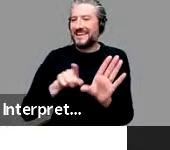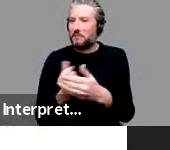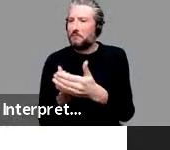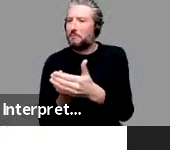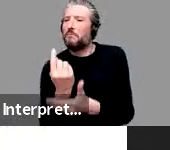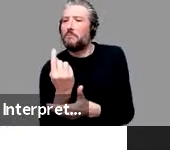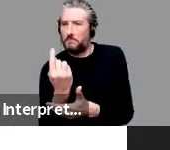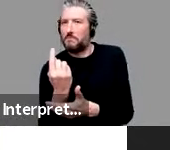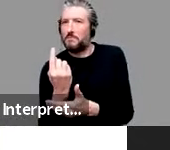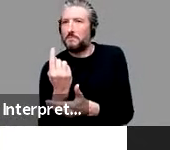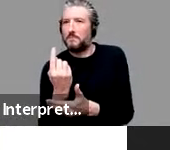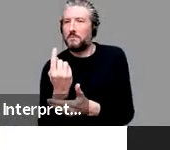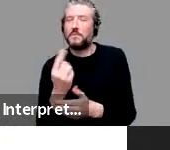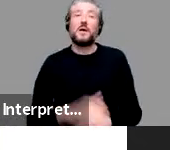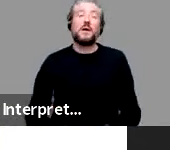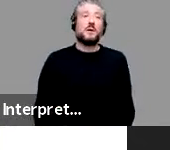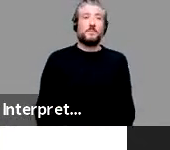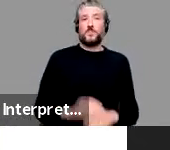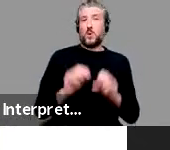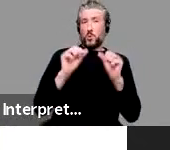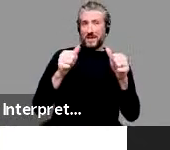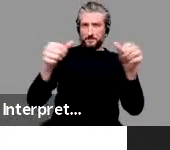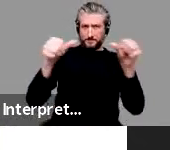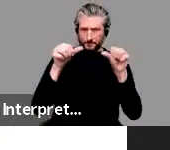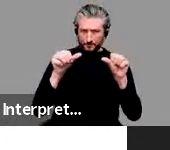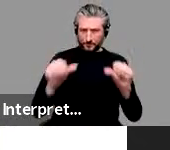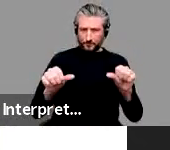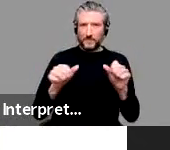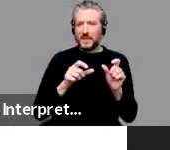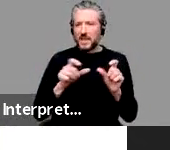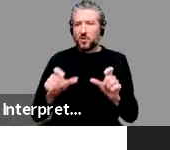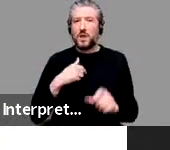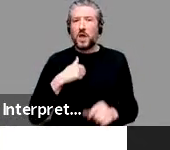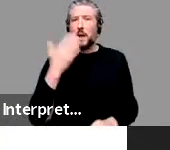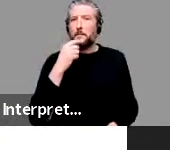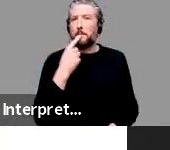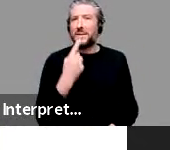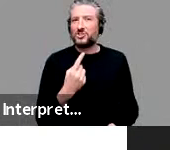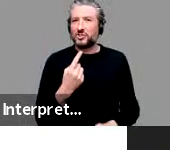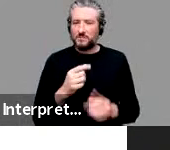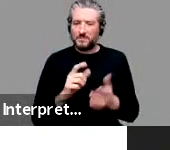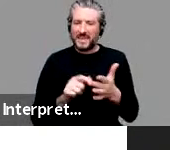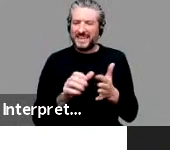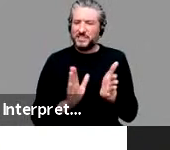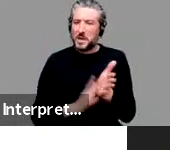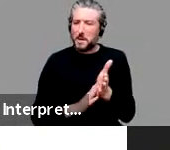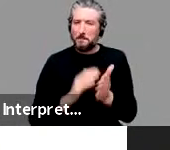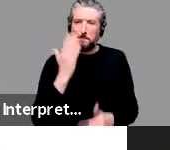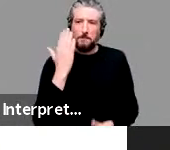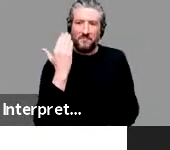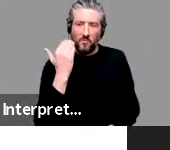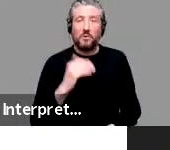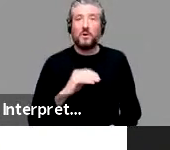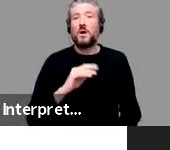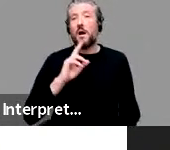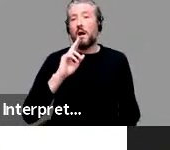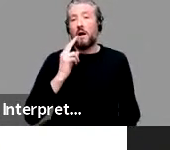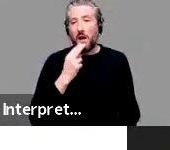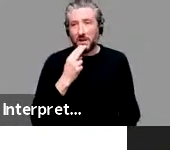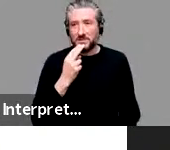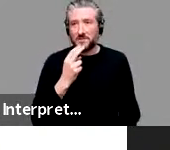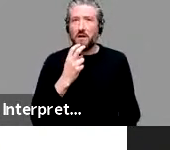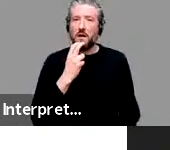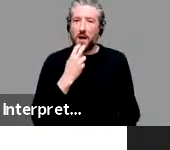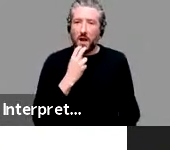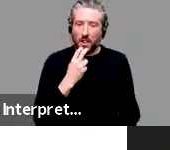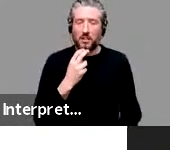Okay, and if we, if we continue on, so I mentioned the existence of idioms, and we talked about aunts and uncles. And aunts is